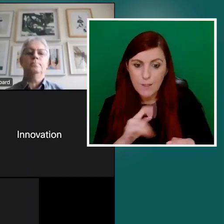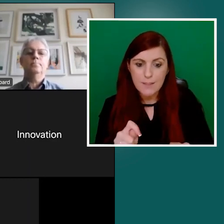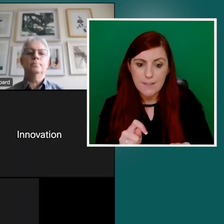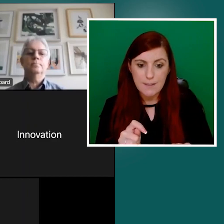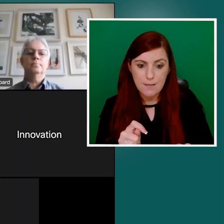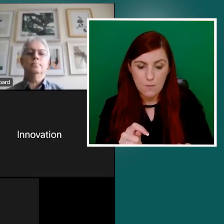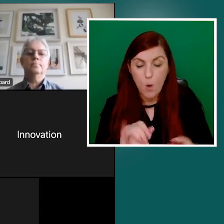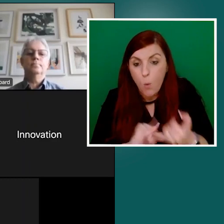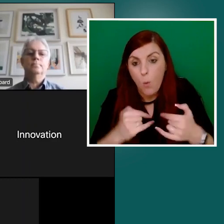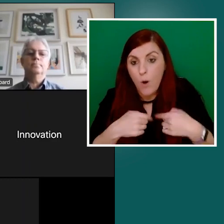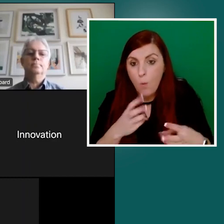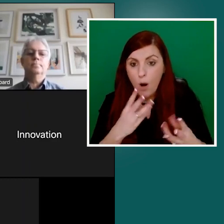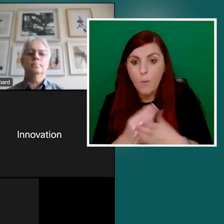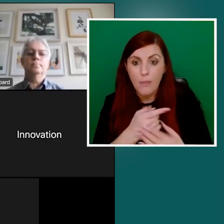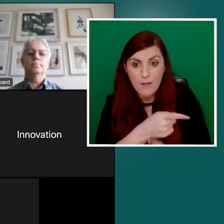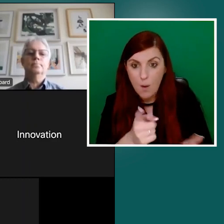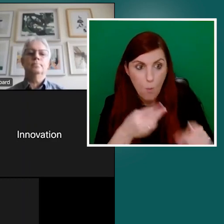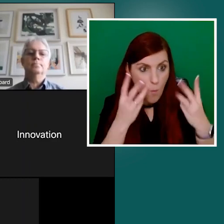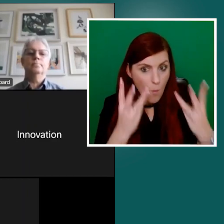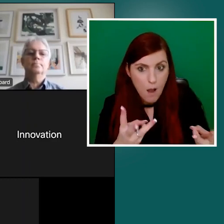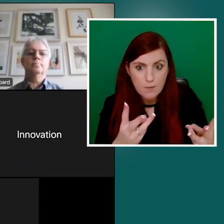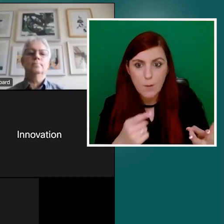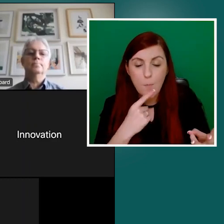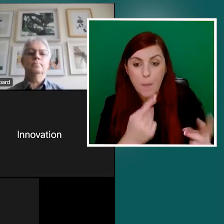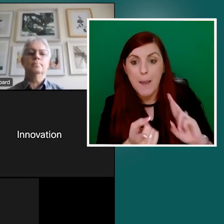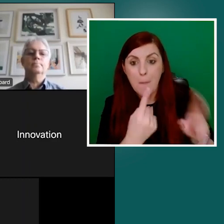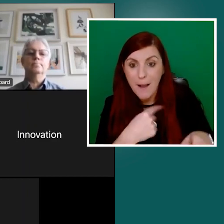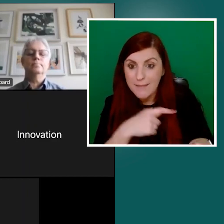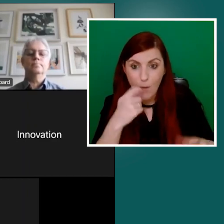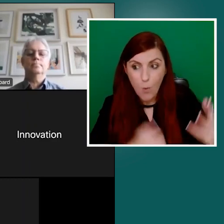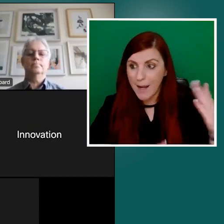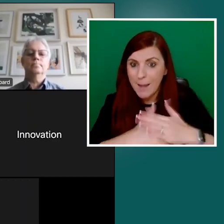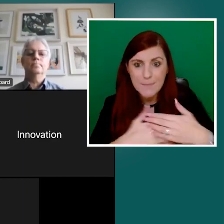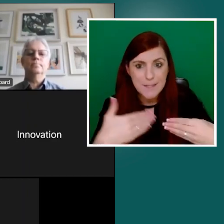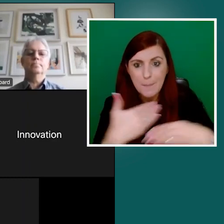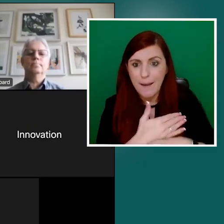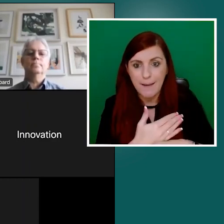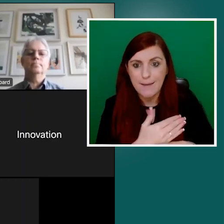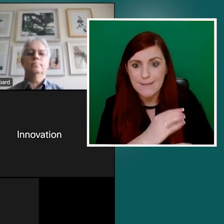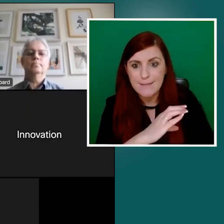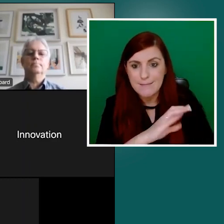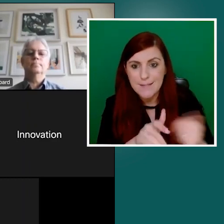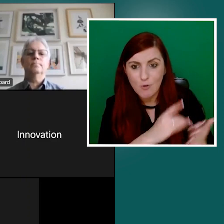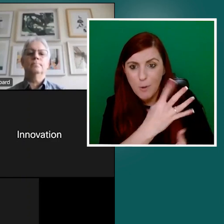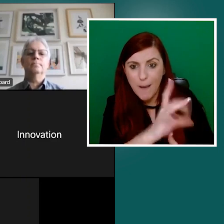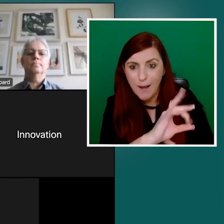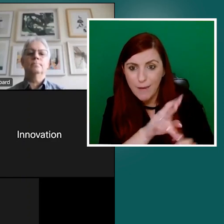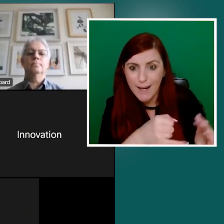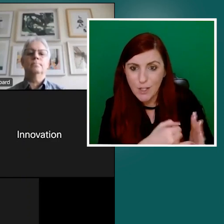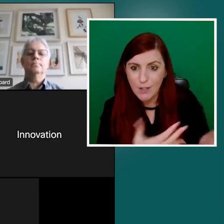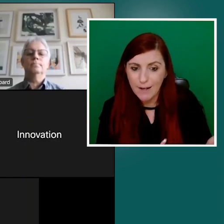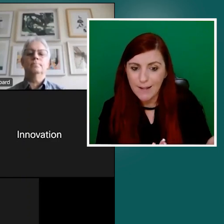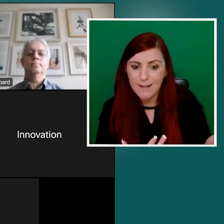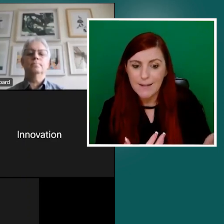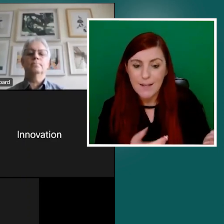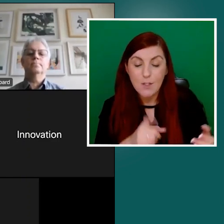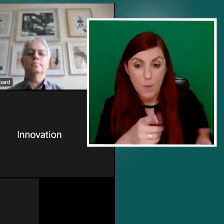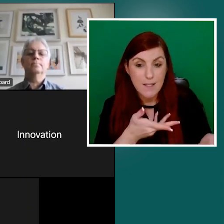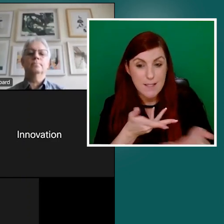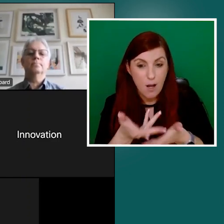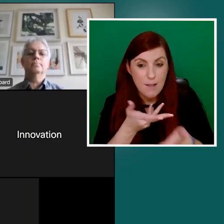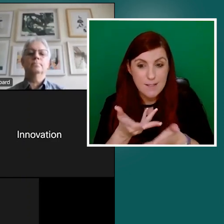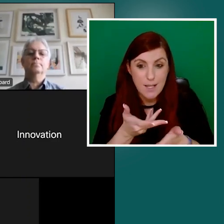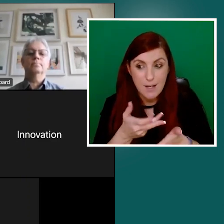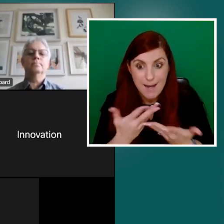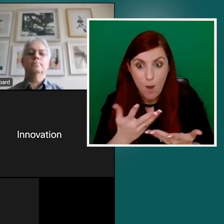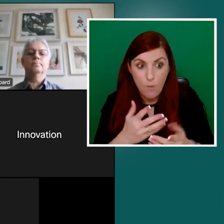But they say to us, our hands are tied by the regulators. So this is part of the conversation we're now having with the central bank as part of the review of the Consumer